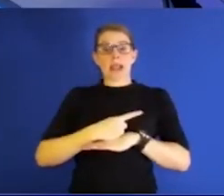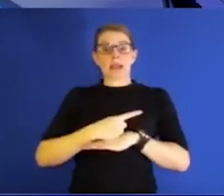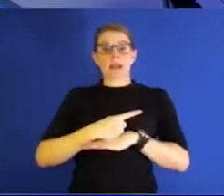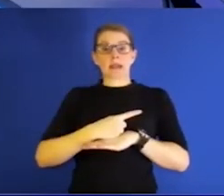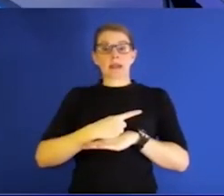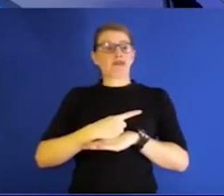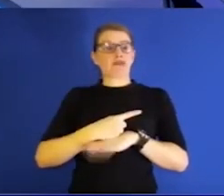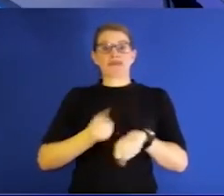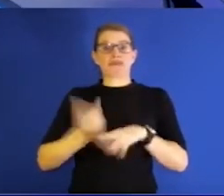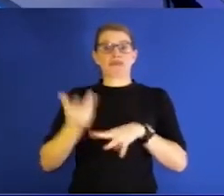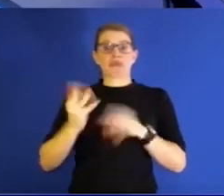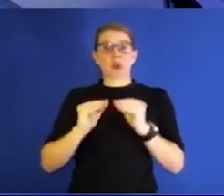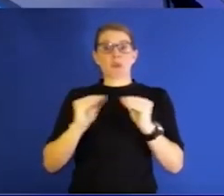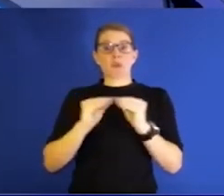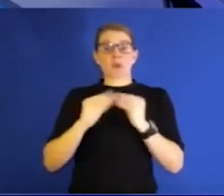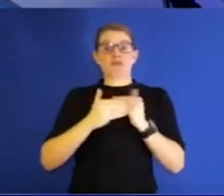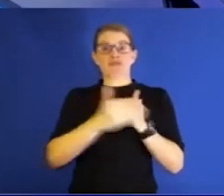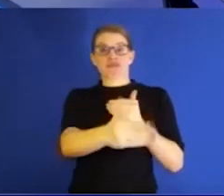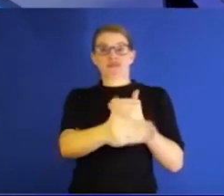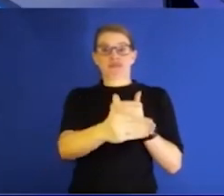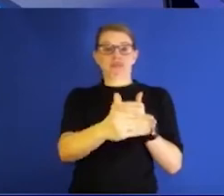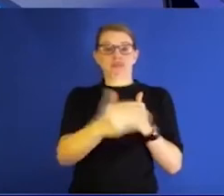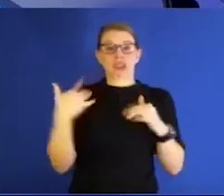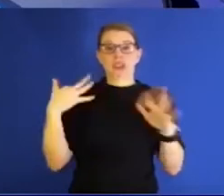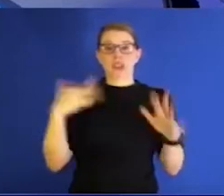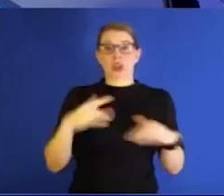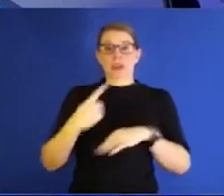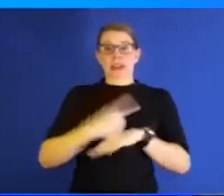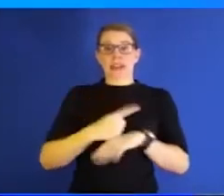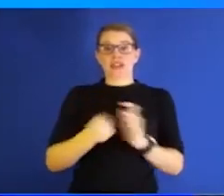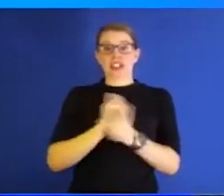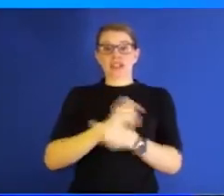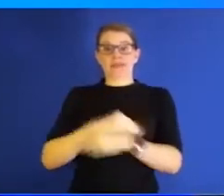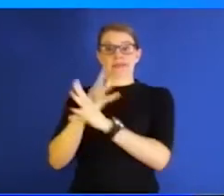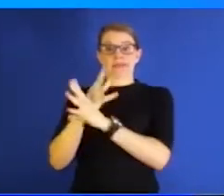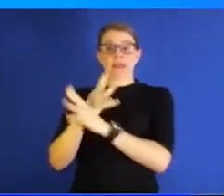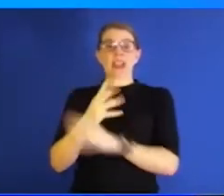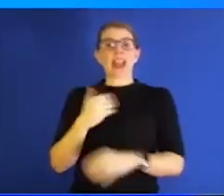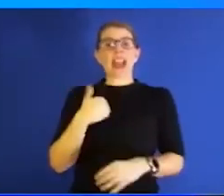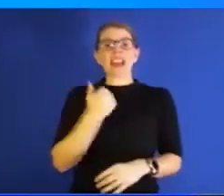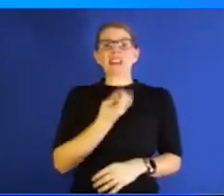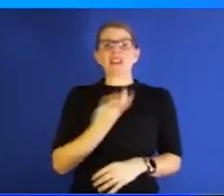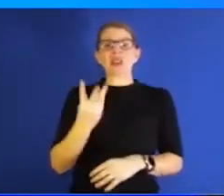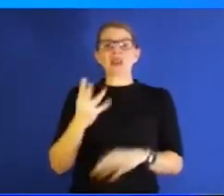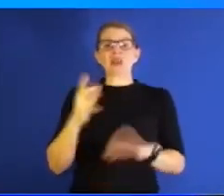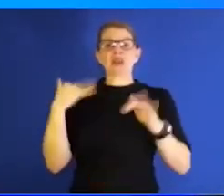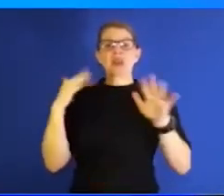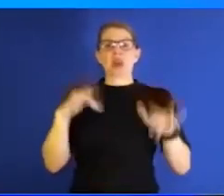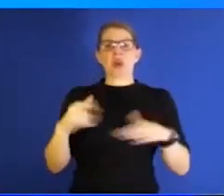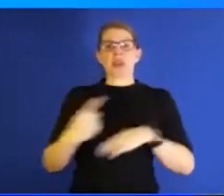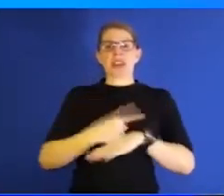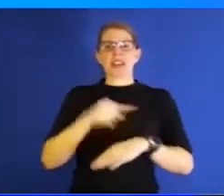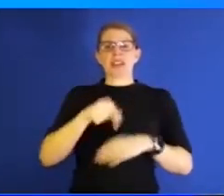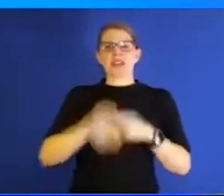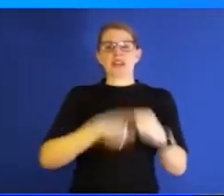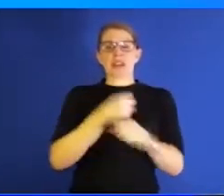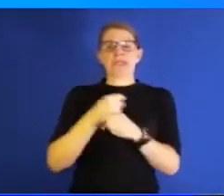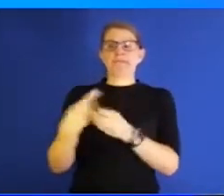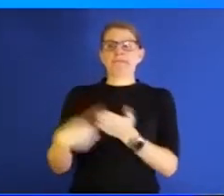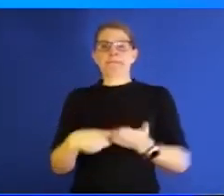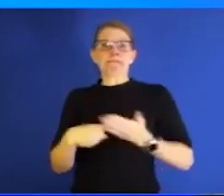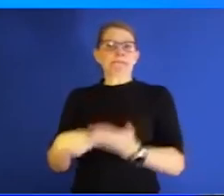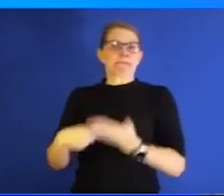something people even consider now? Yeah. You know, we've had some snow. We've had a couple of snow days here this year, and we had a lot of debate over that, and